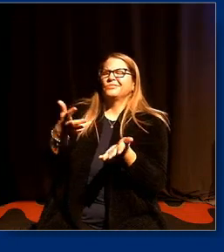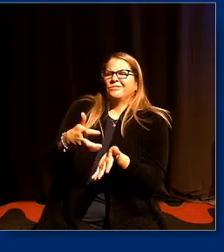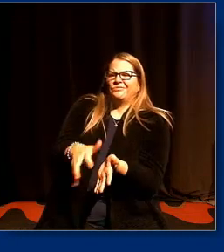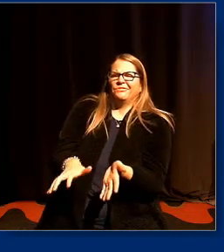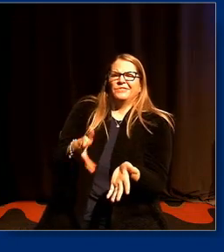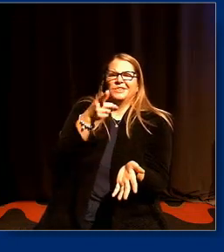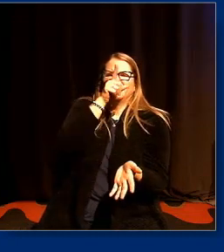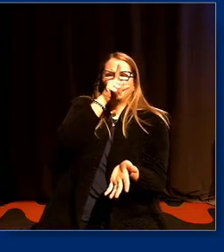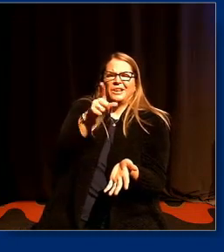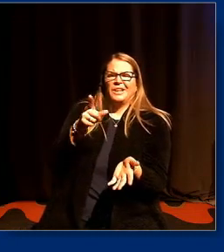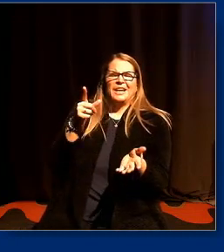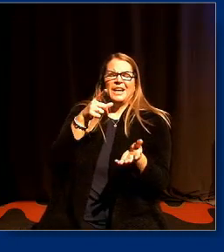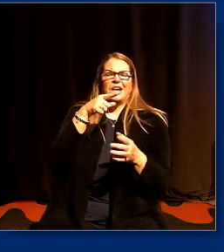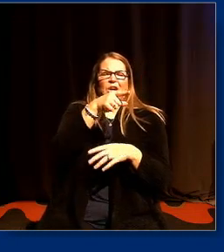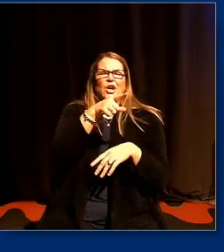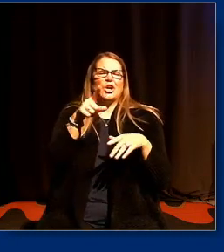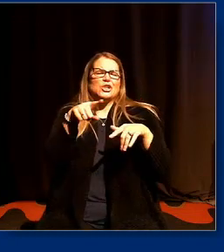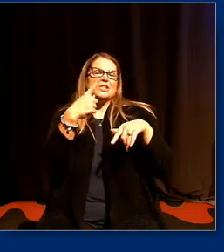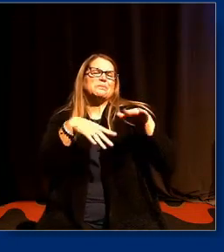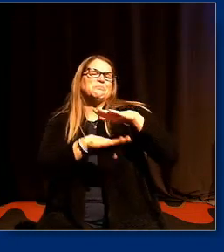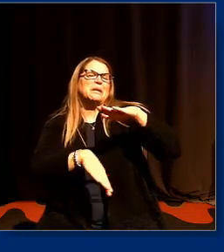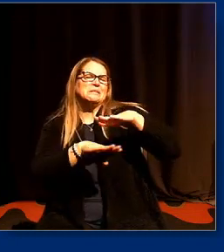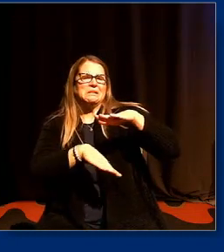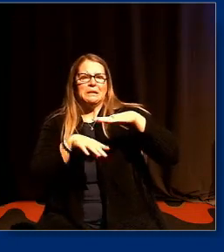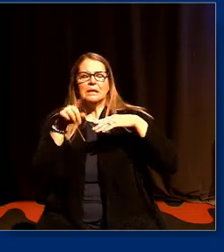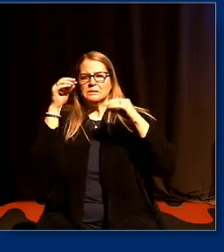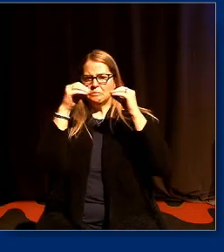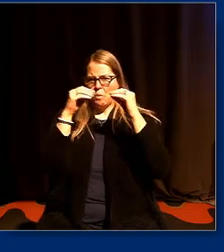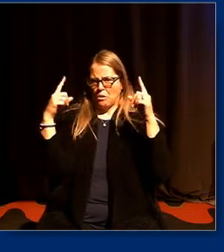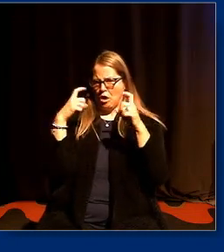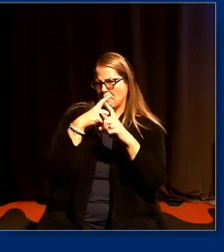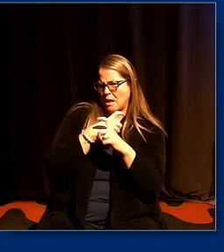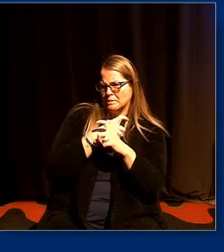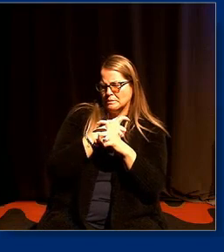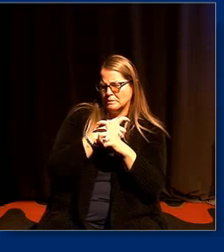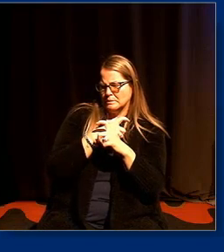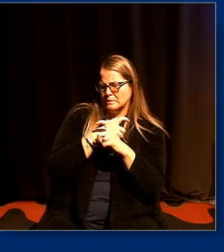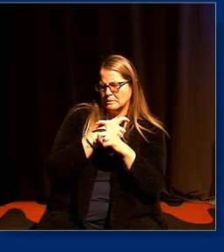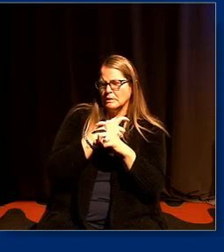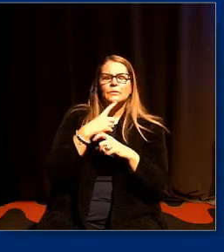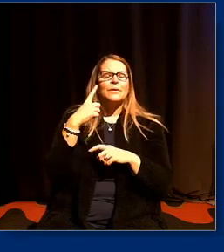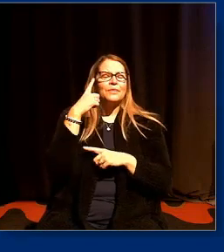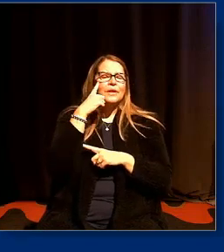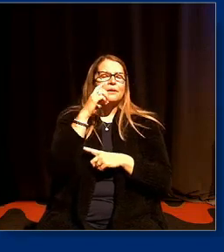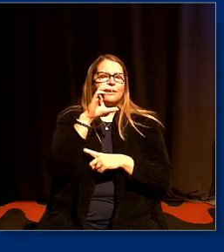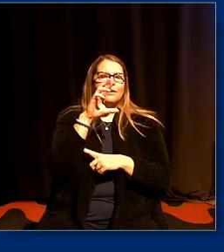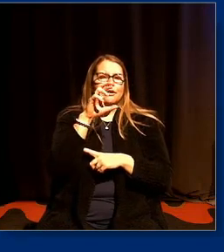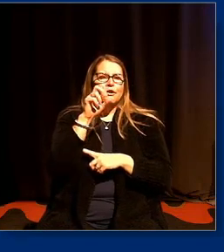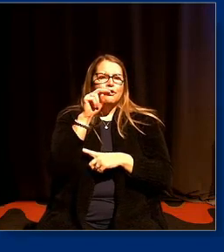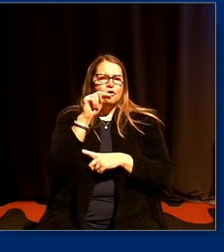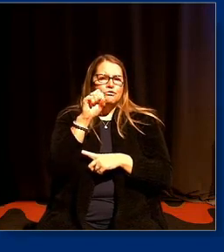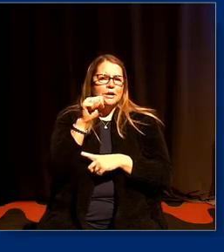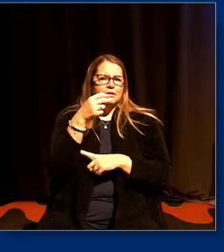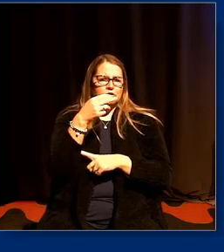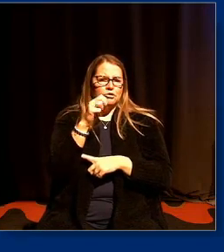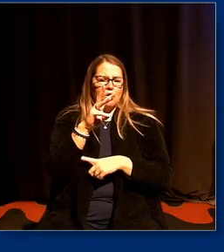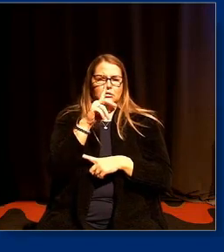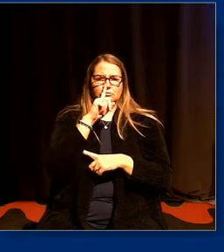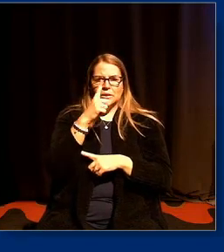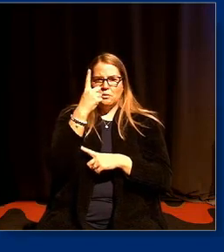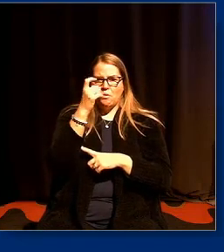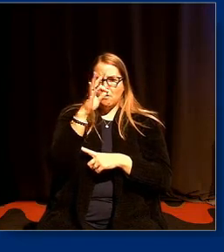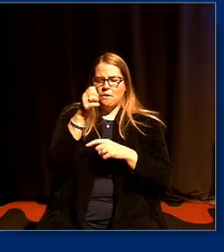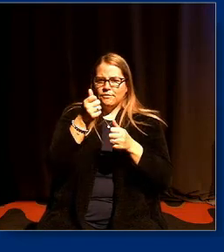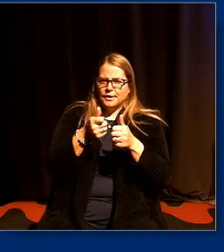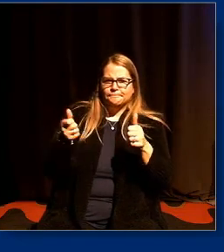race it's much more complex than that so i i always think that you know crenshaw is is one of the giants of